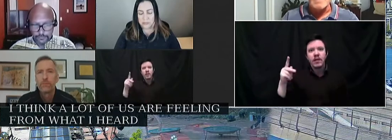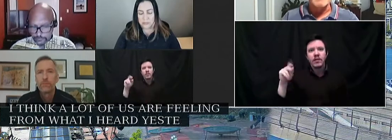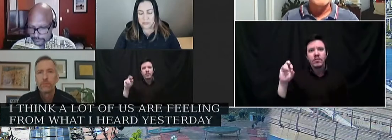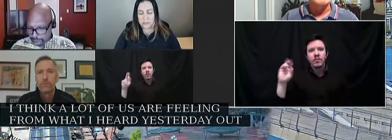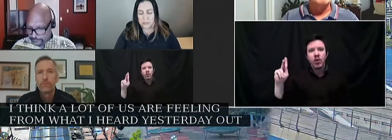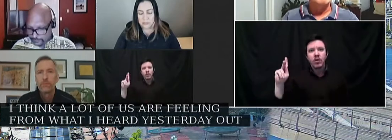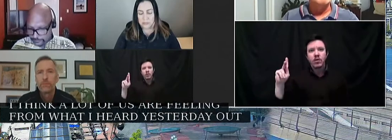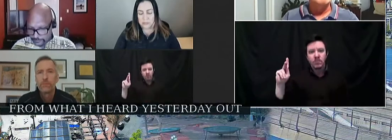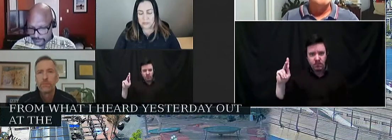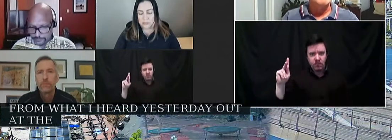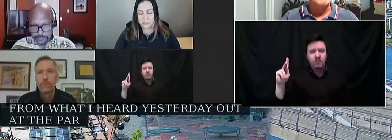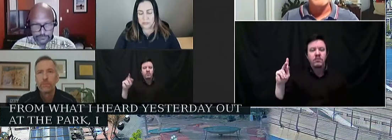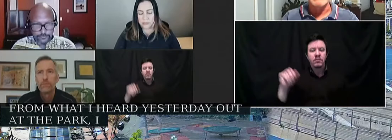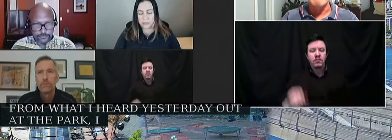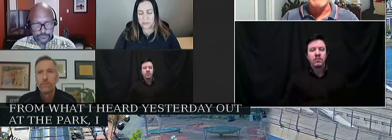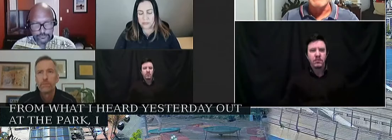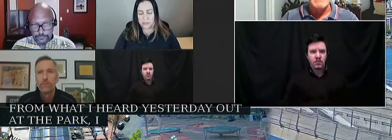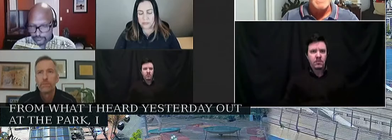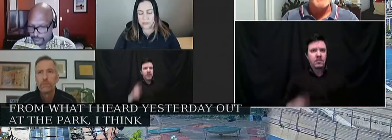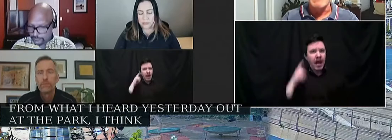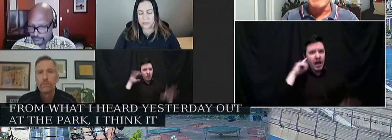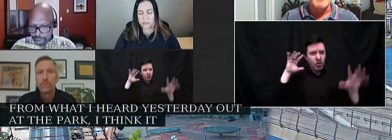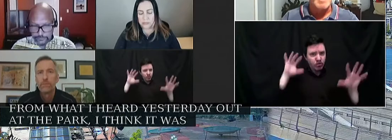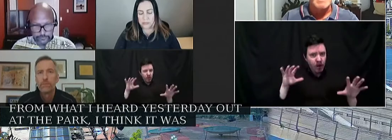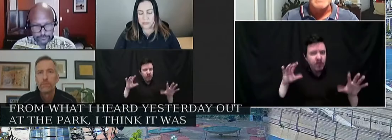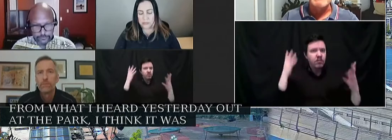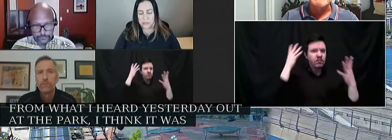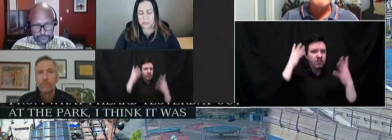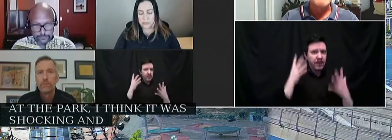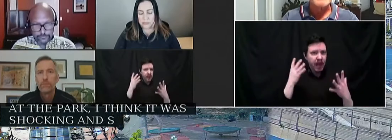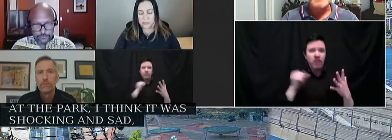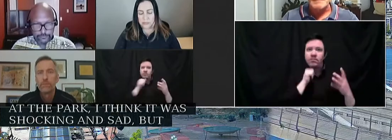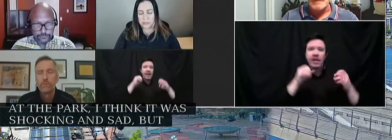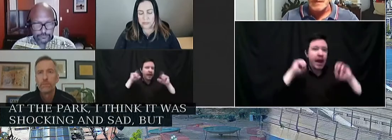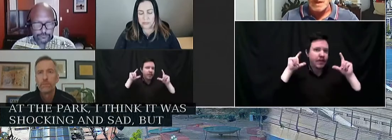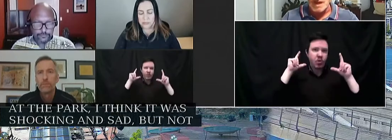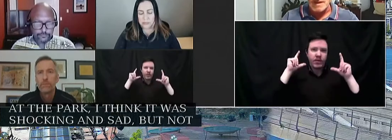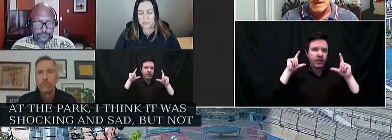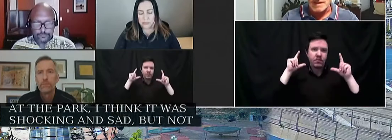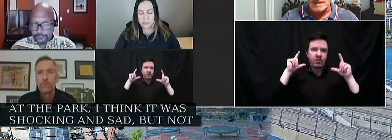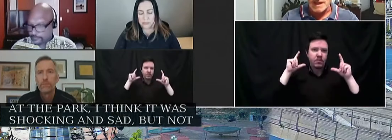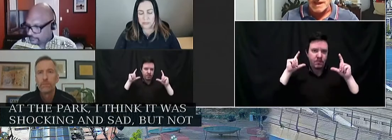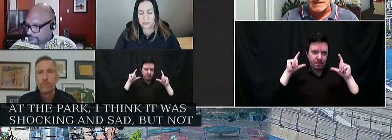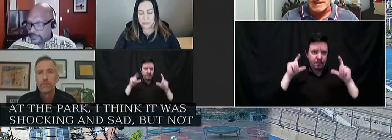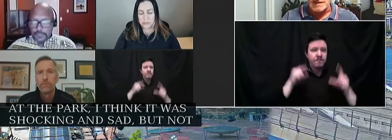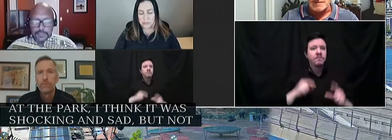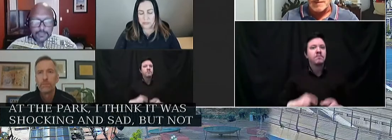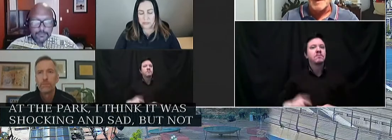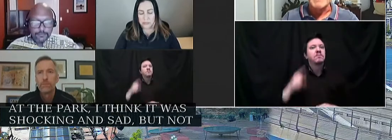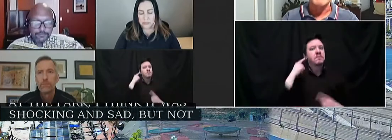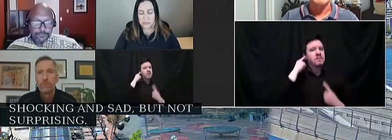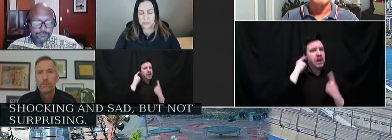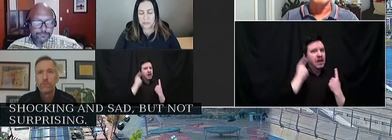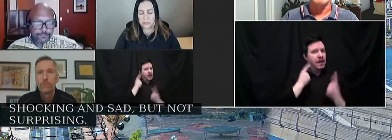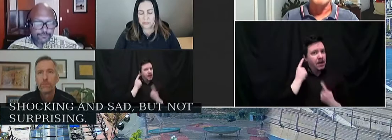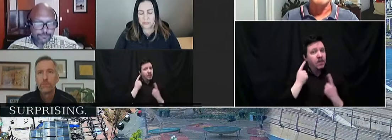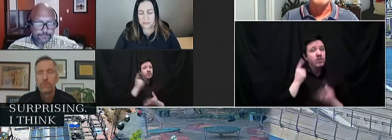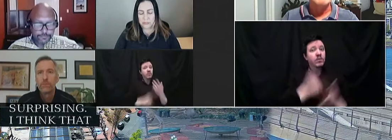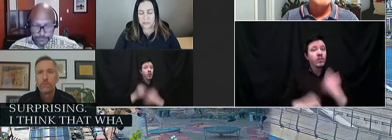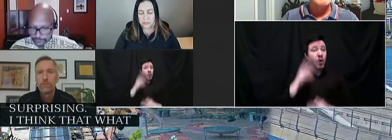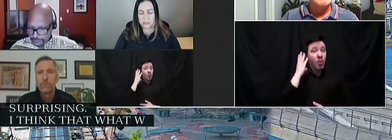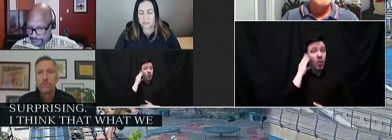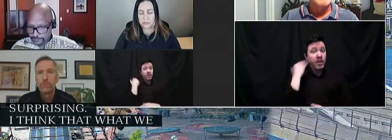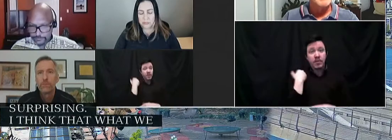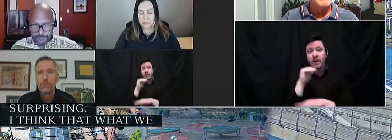I think it was shocking and sad and not surprising. I think that what we experienced last